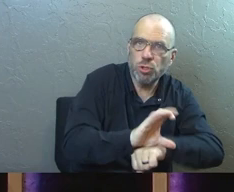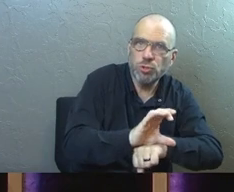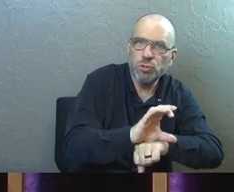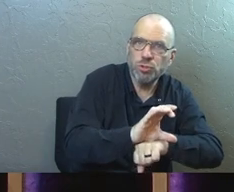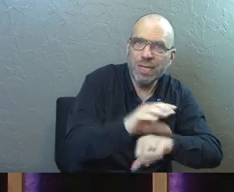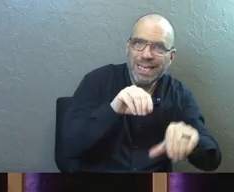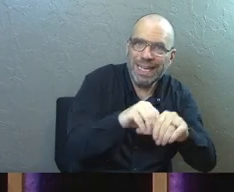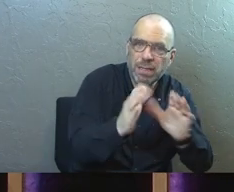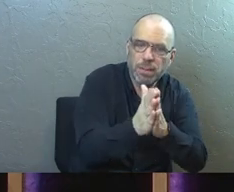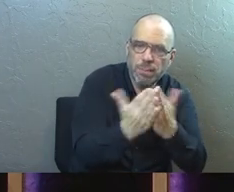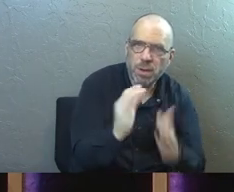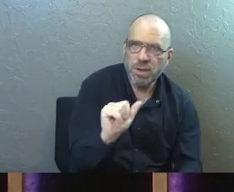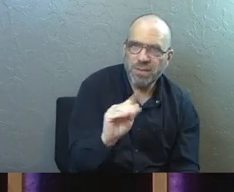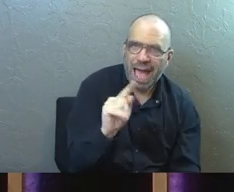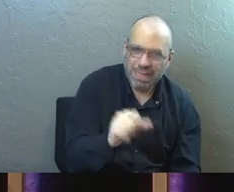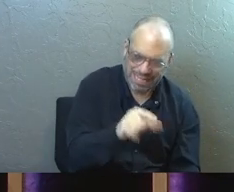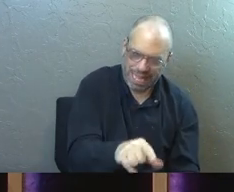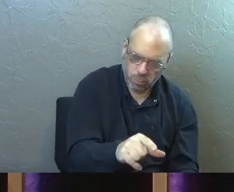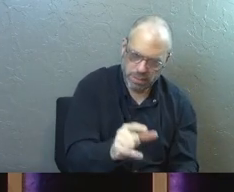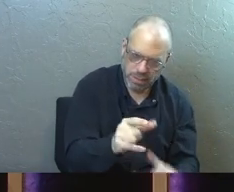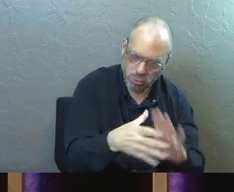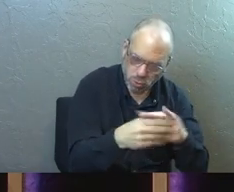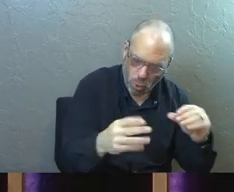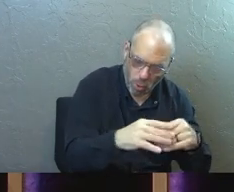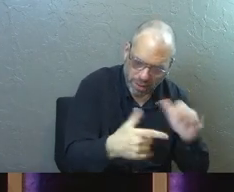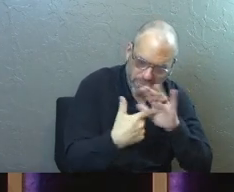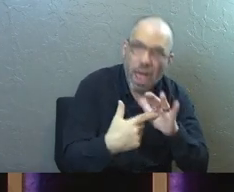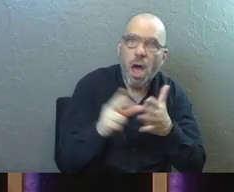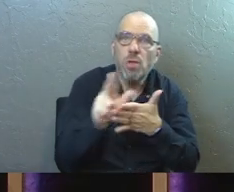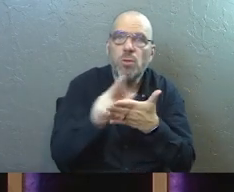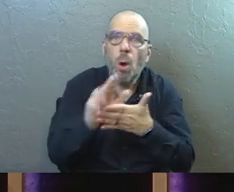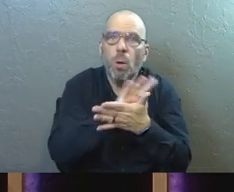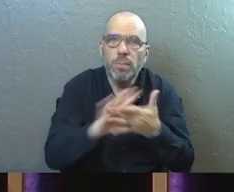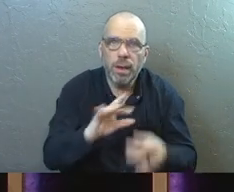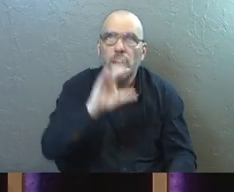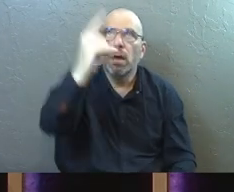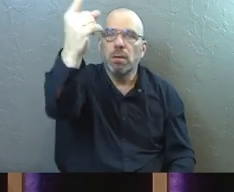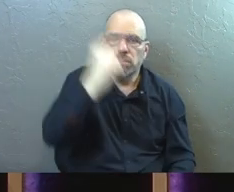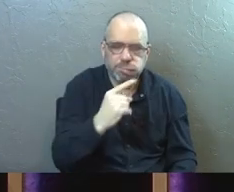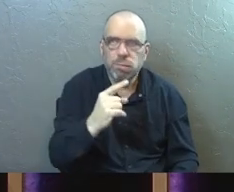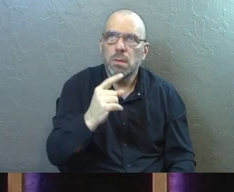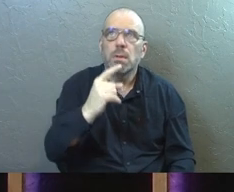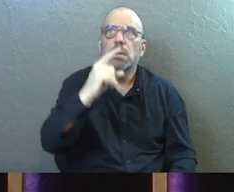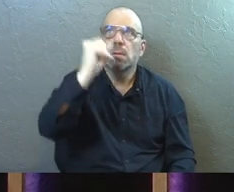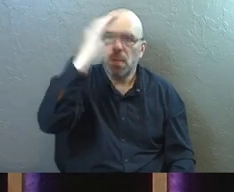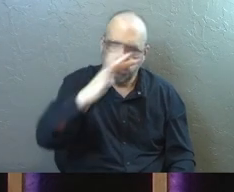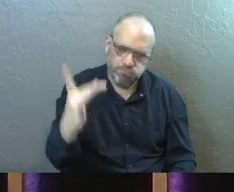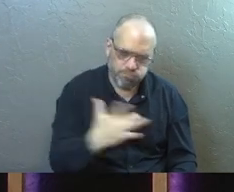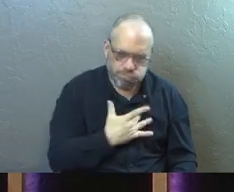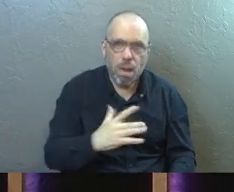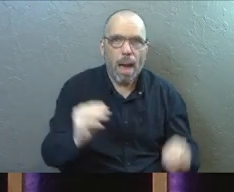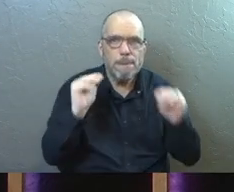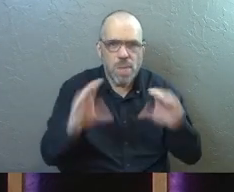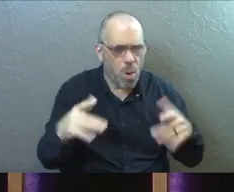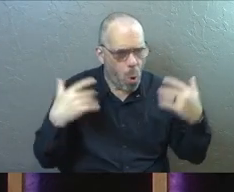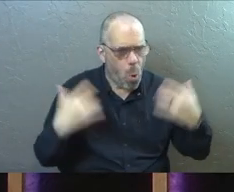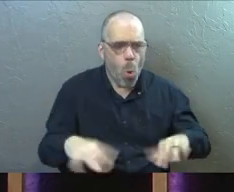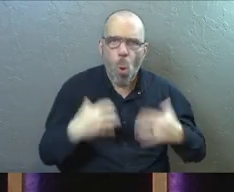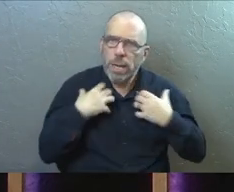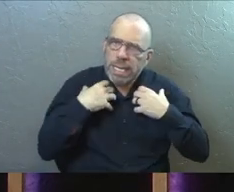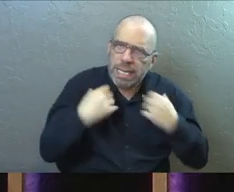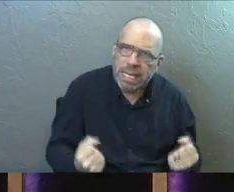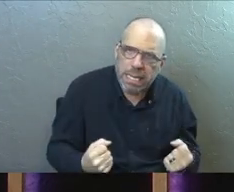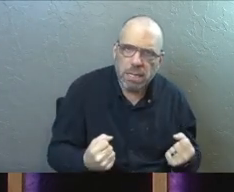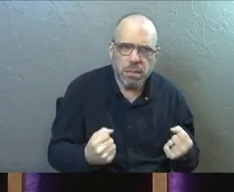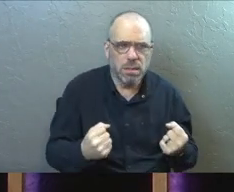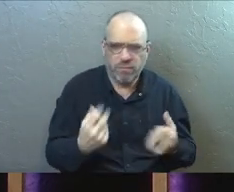is what this picture is supposed to convey to us. The Holy Spirit has come. God has come near. Miracles are happening. Healing